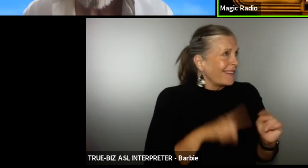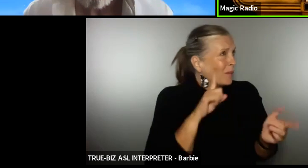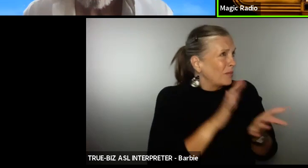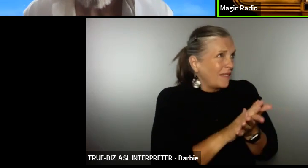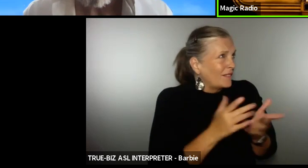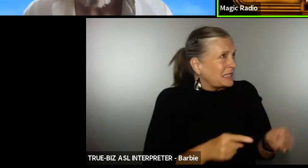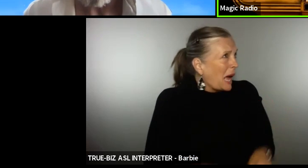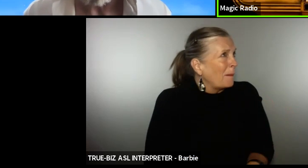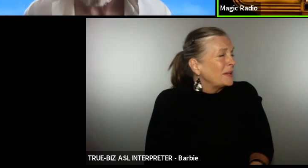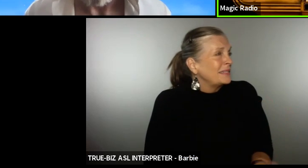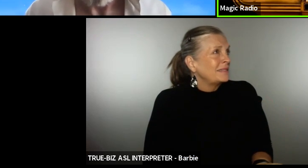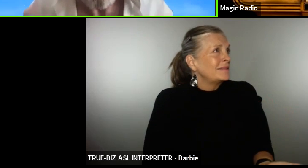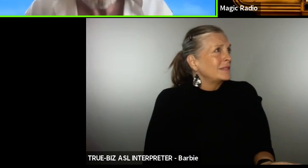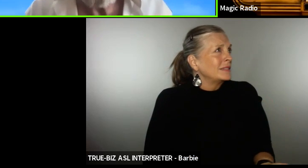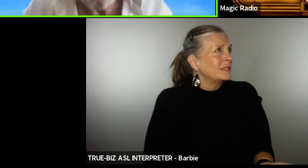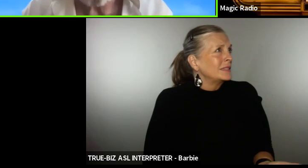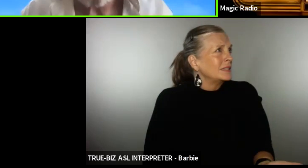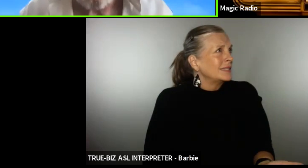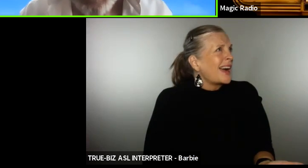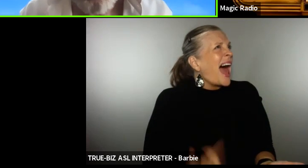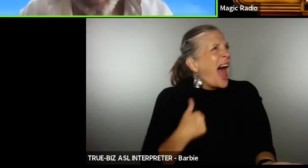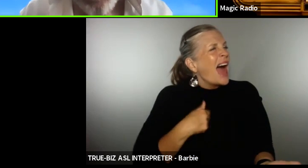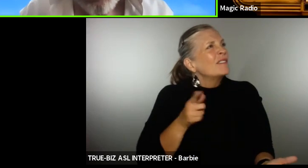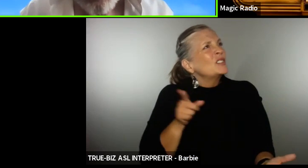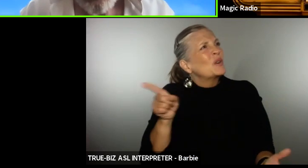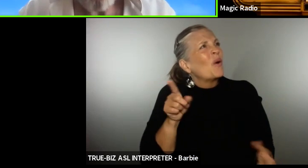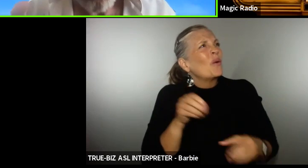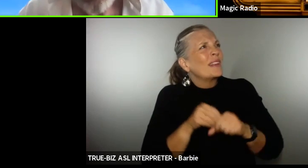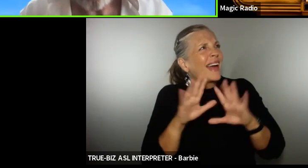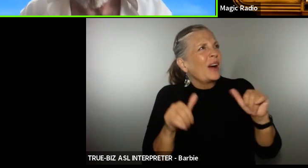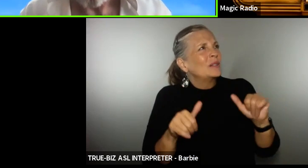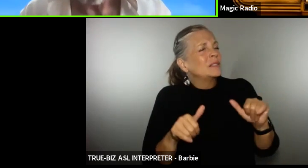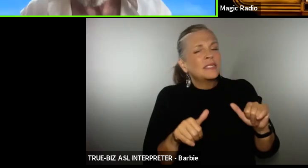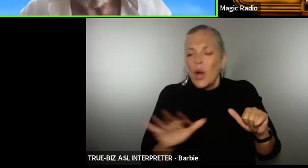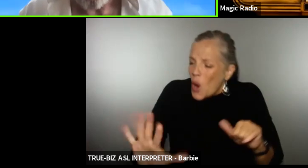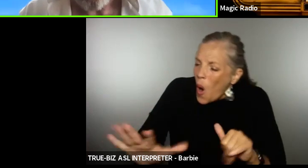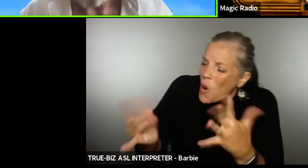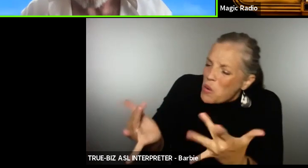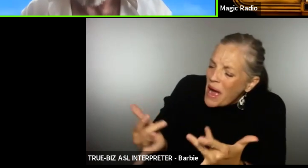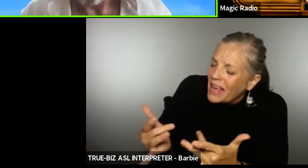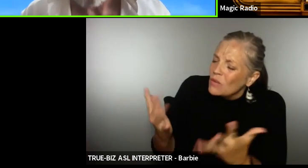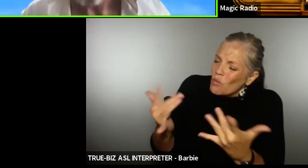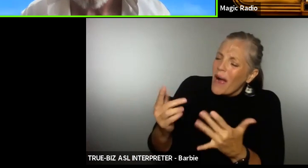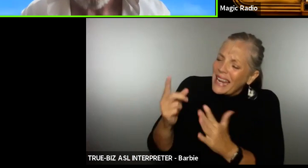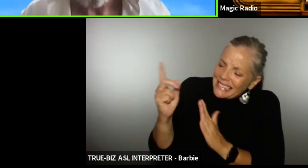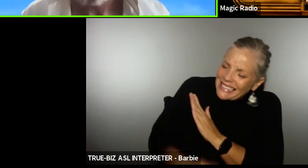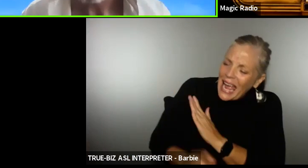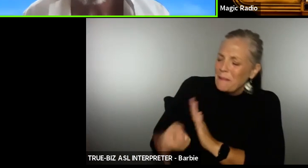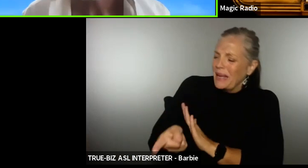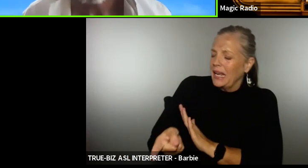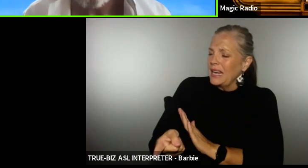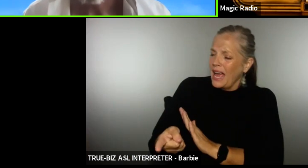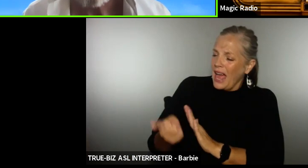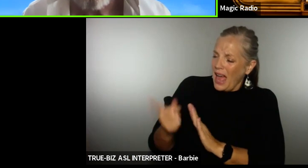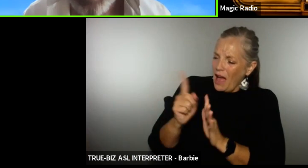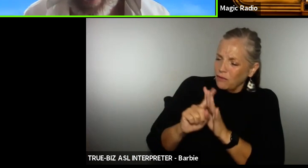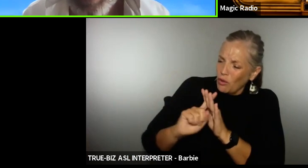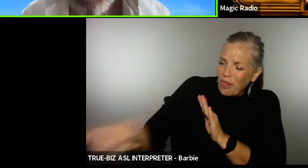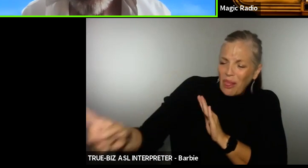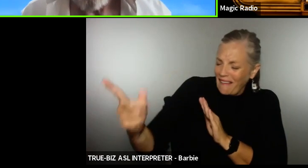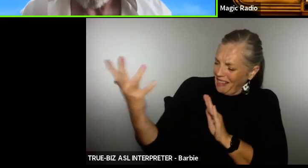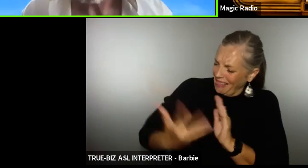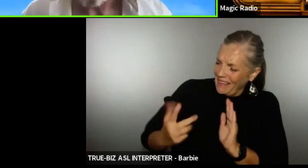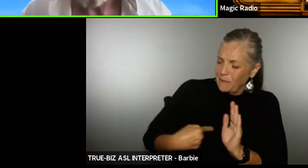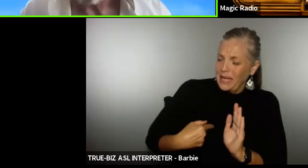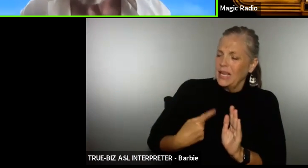I've got to go inside wait wait just a damn minute if you're really going to leave me you can at least have the compassion to do me one favor okay